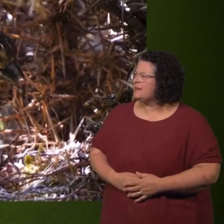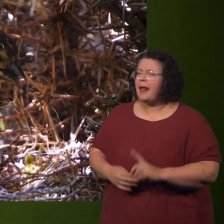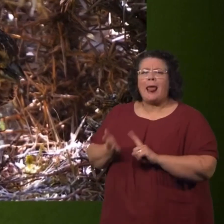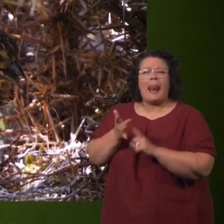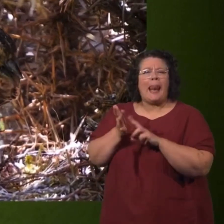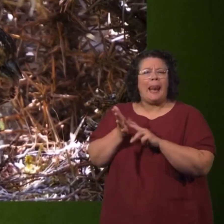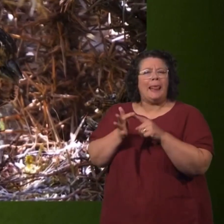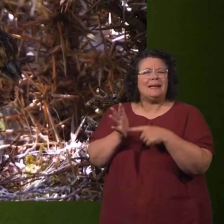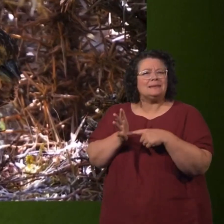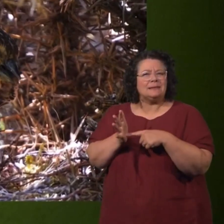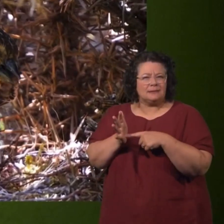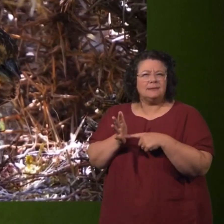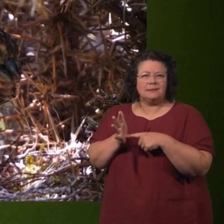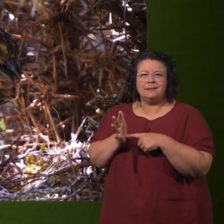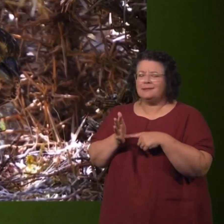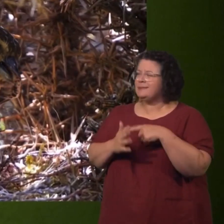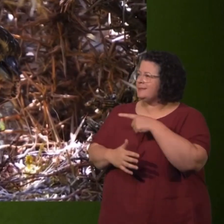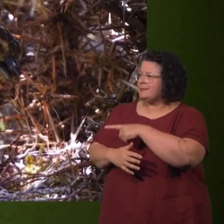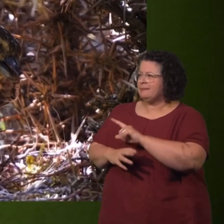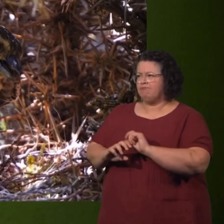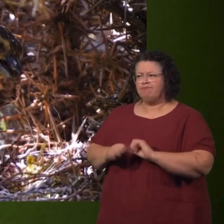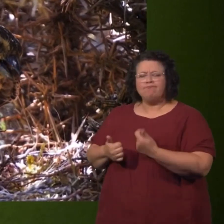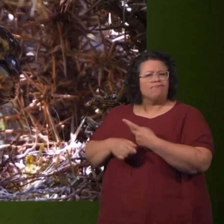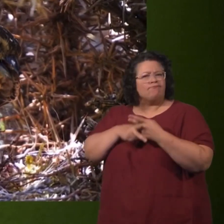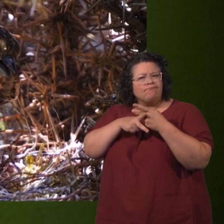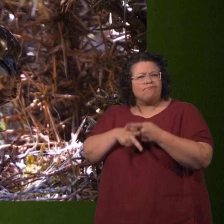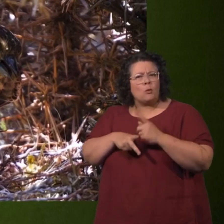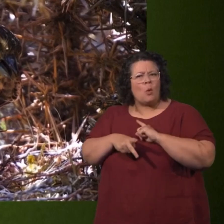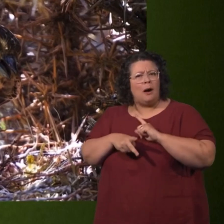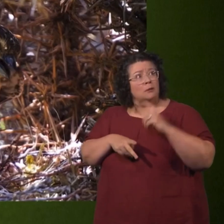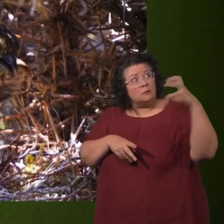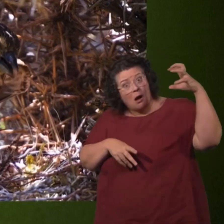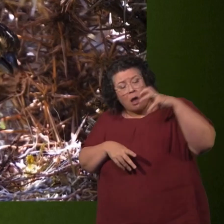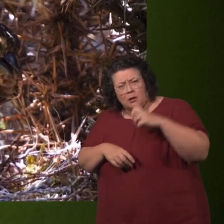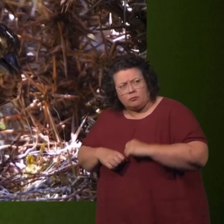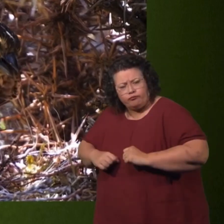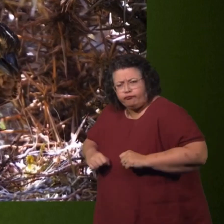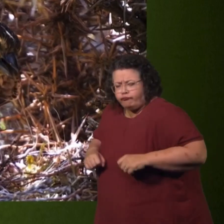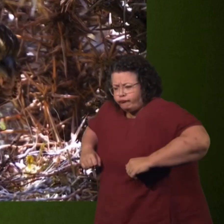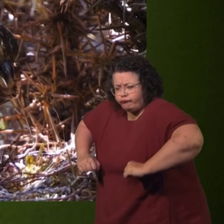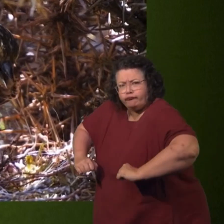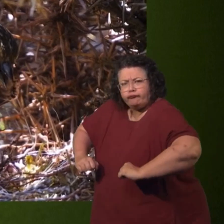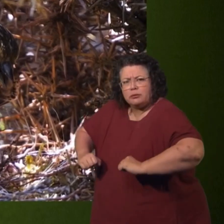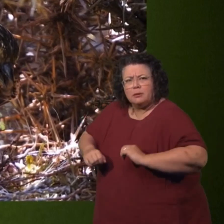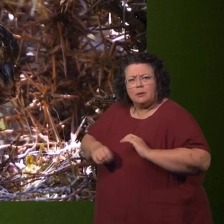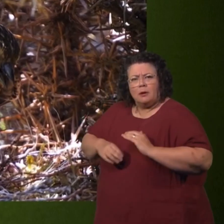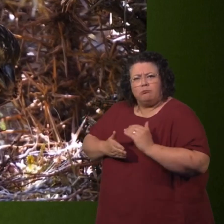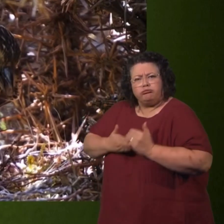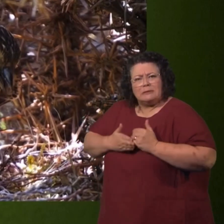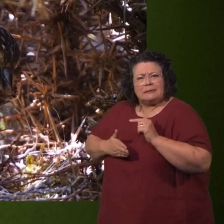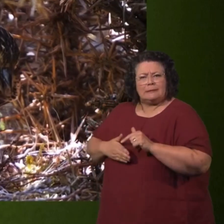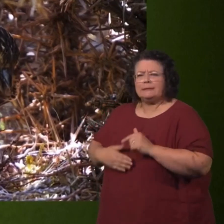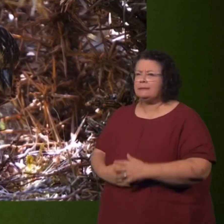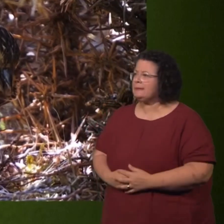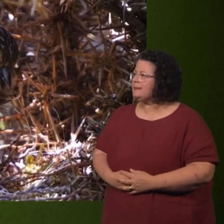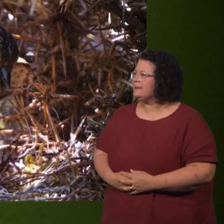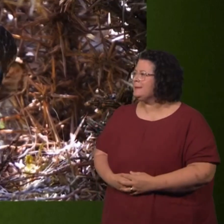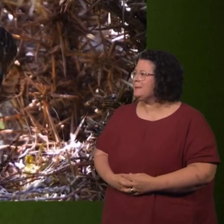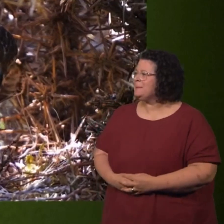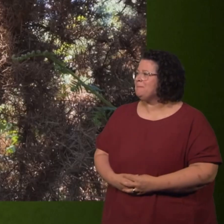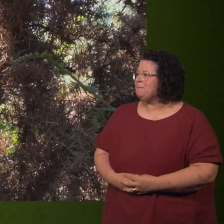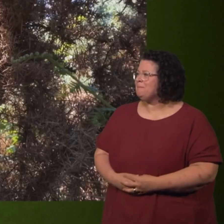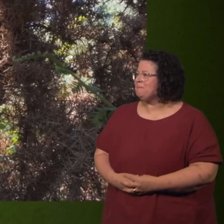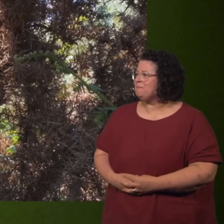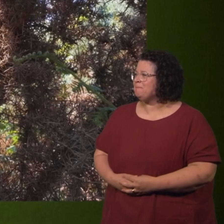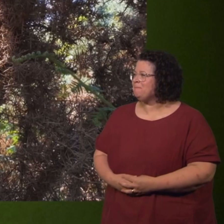Female's been doing a fantastic job today of keeping the sun off of her brood. Look at that little linnet brolly there. And you can see the